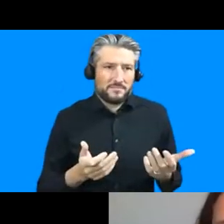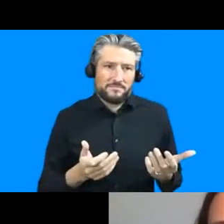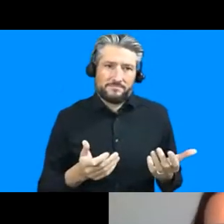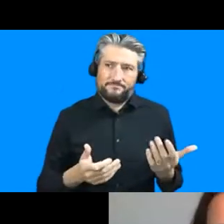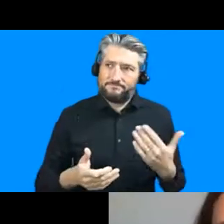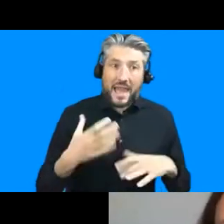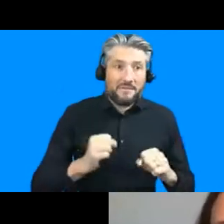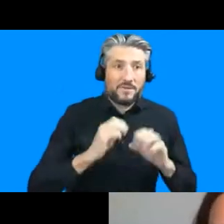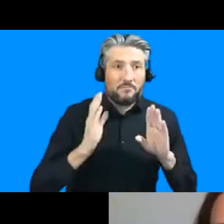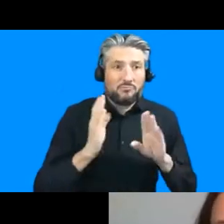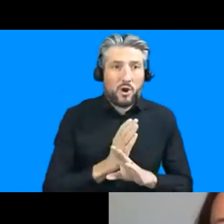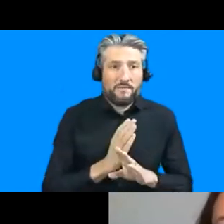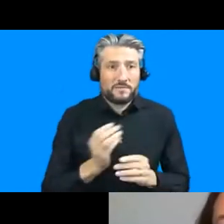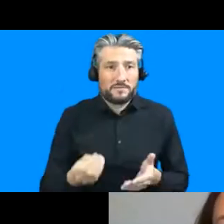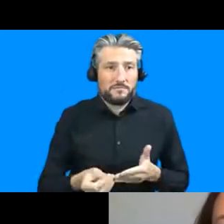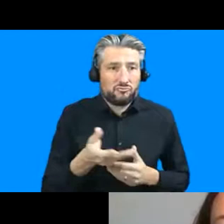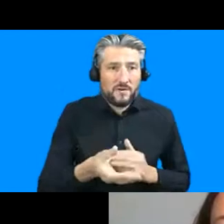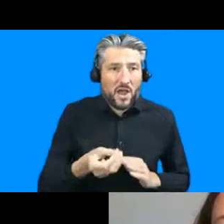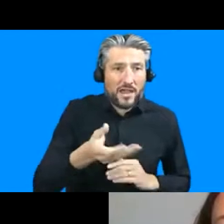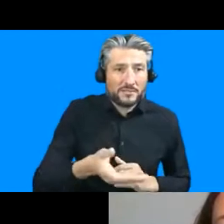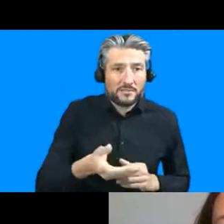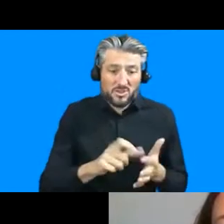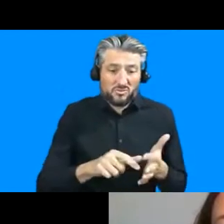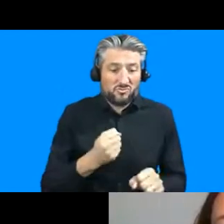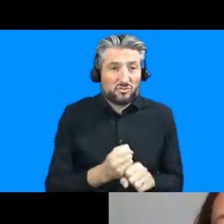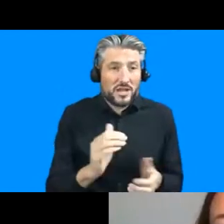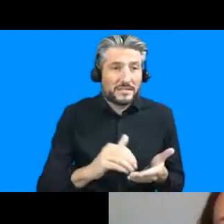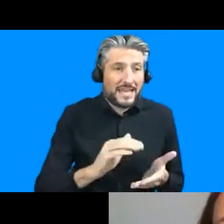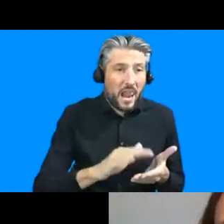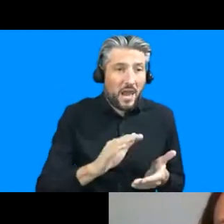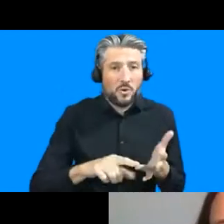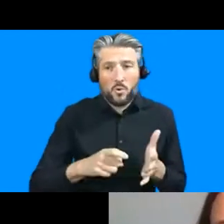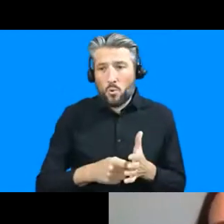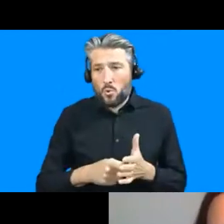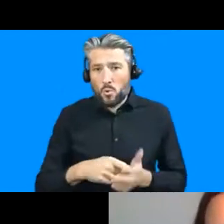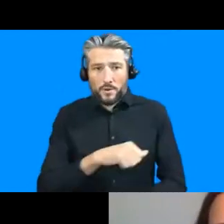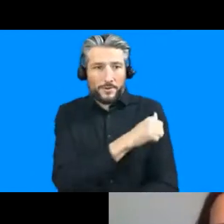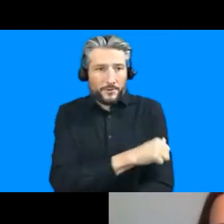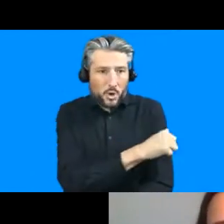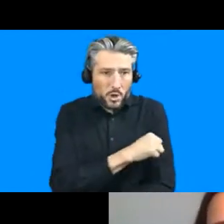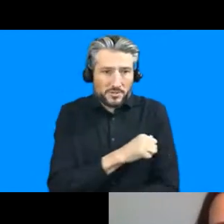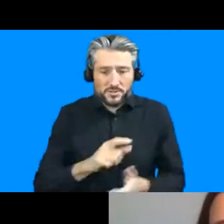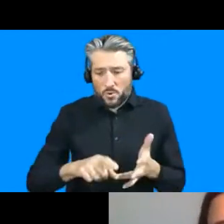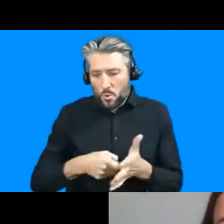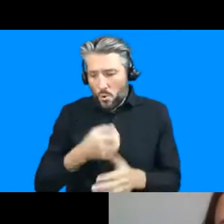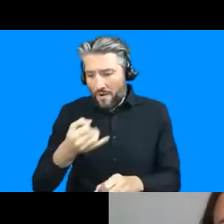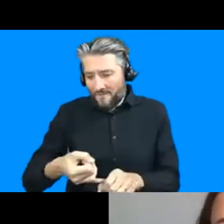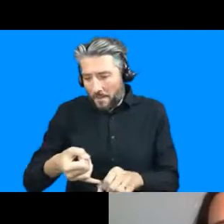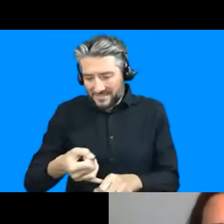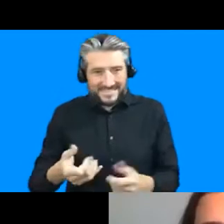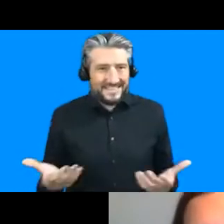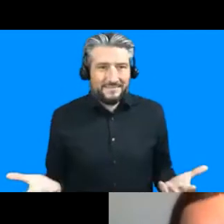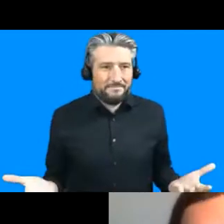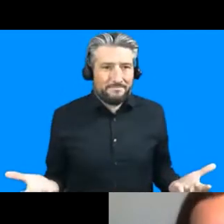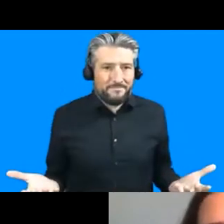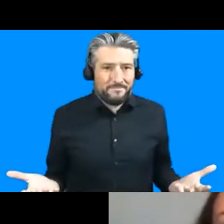drug sellers or pharmacists or kind of nurses um and we yeah and we're seeing this kind of this that's also with covid we see that